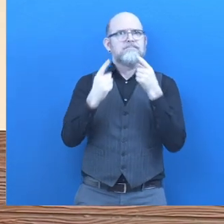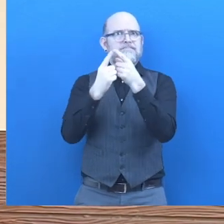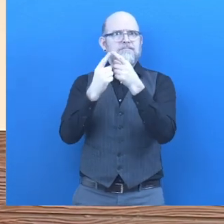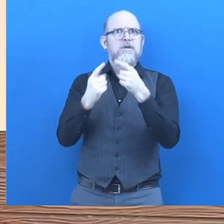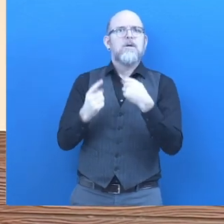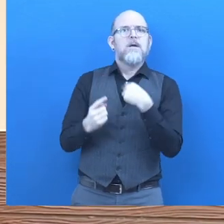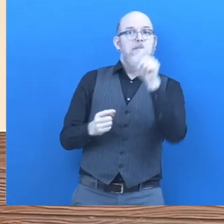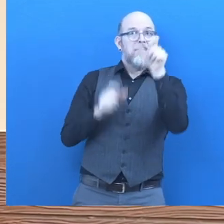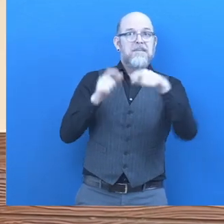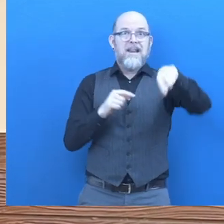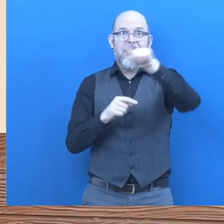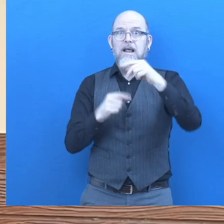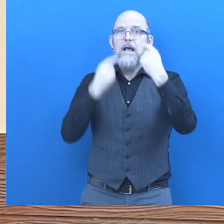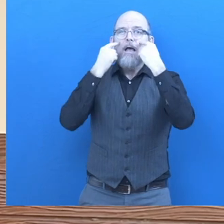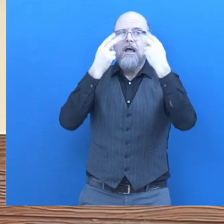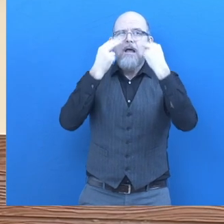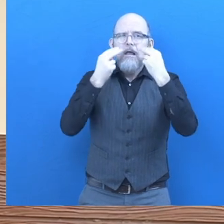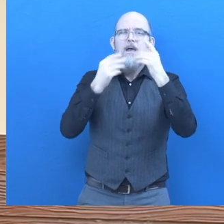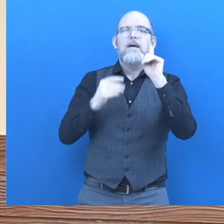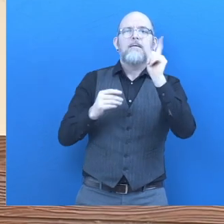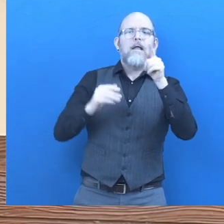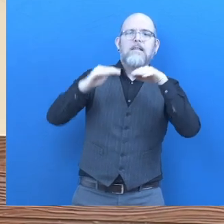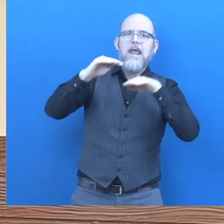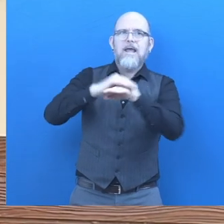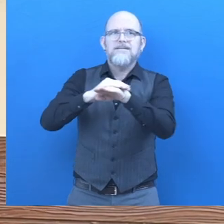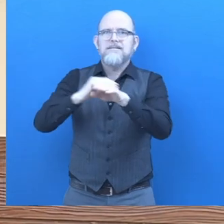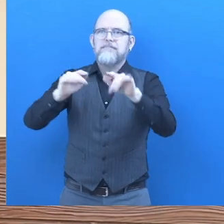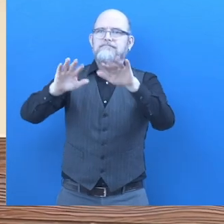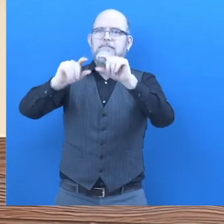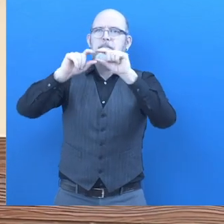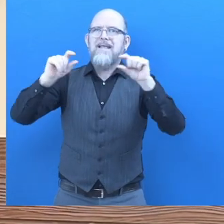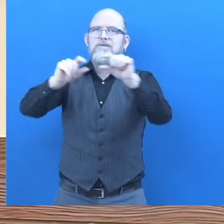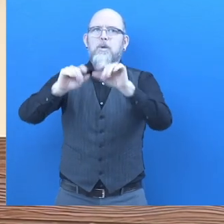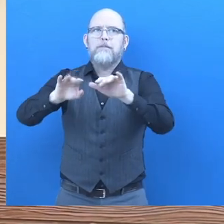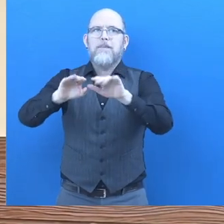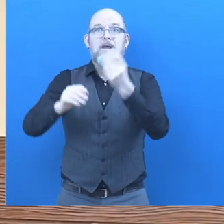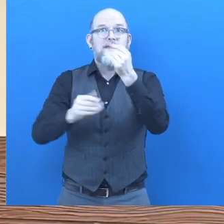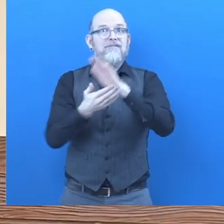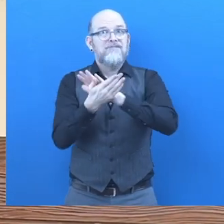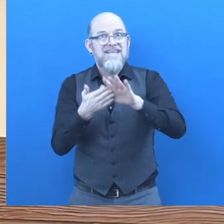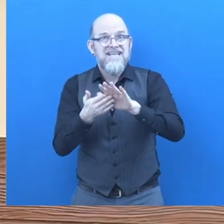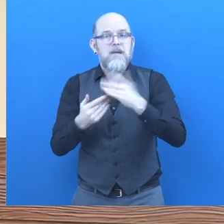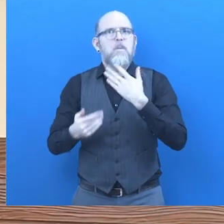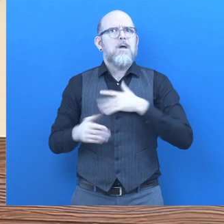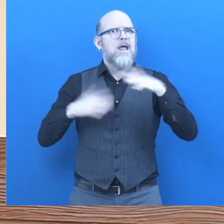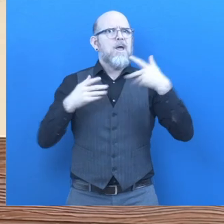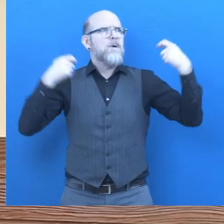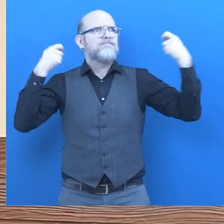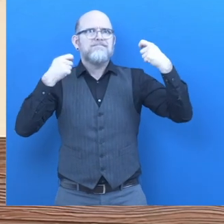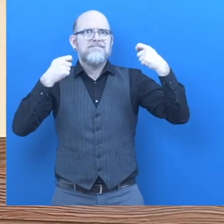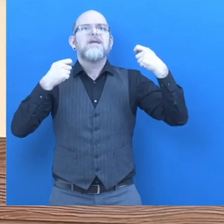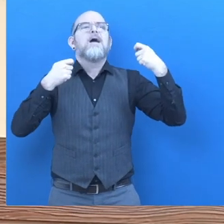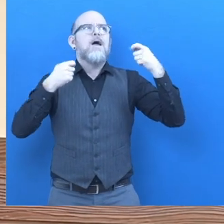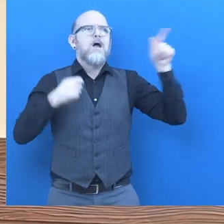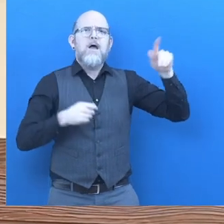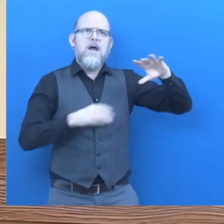impaired access to the platform for free of cost. And we hope to achieve this by partnering with donors in the low and middle income